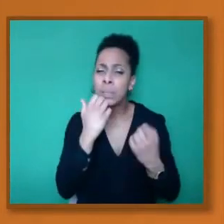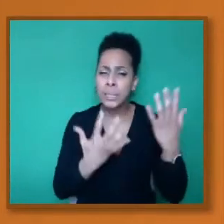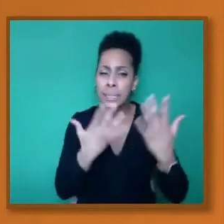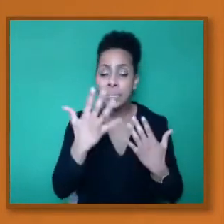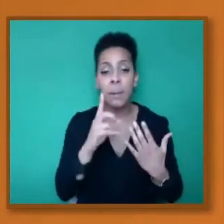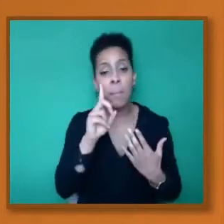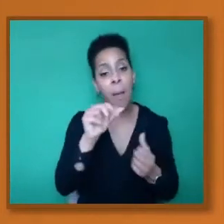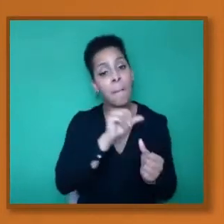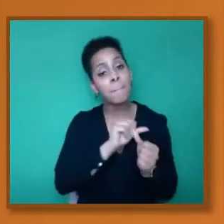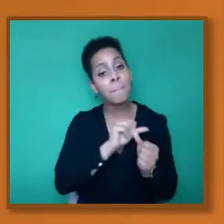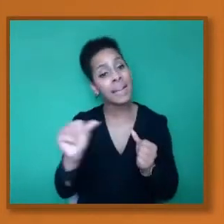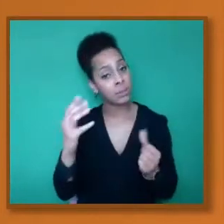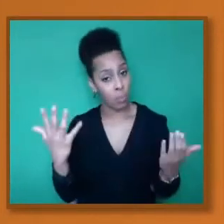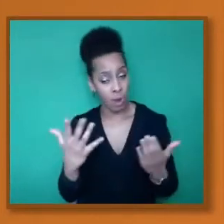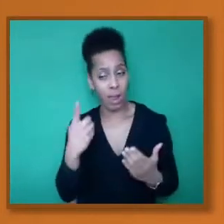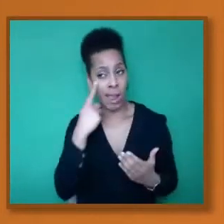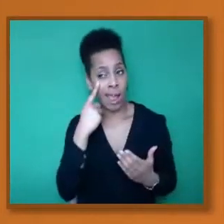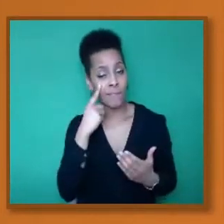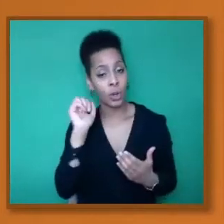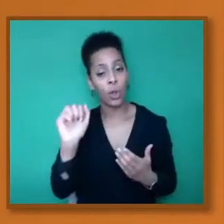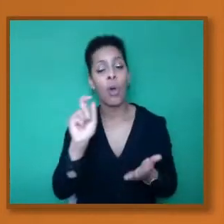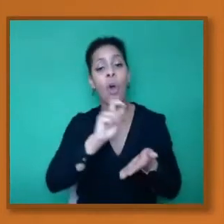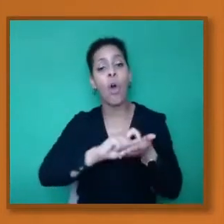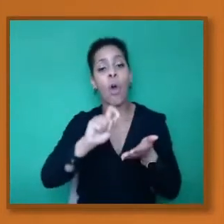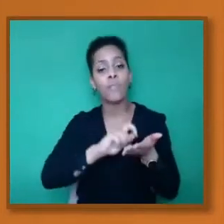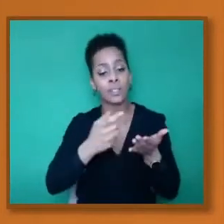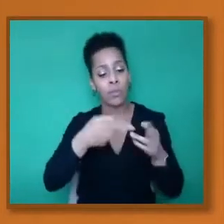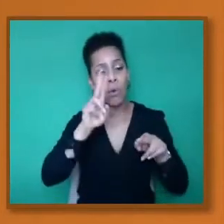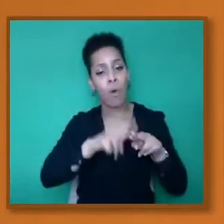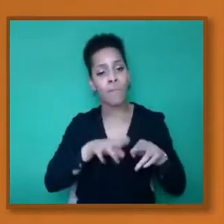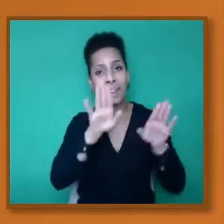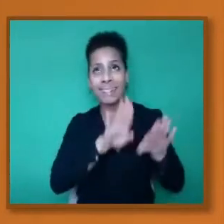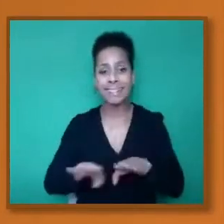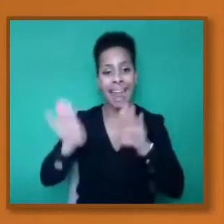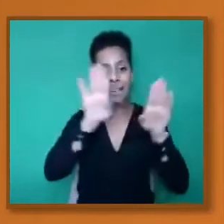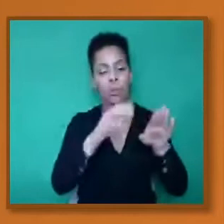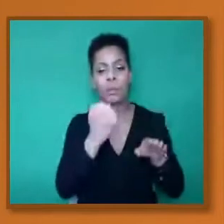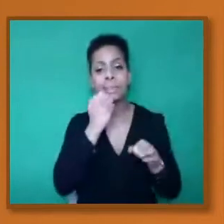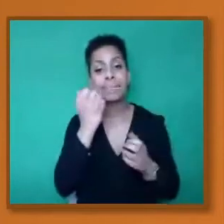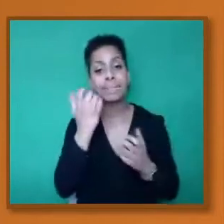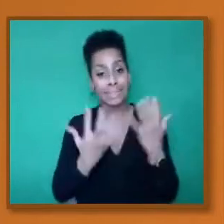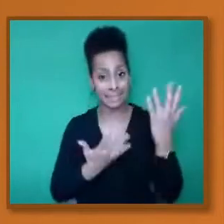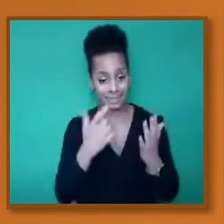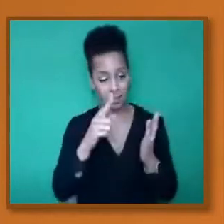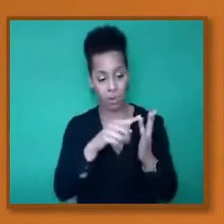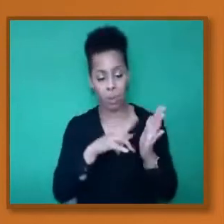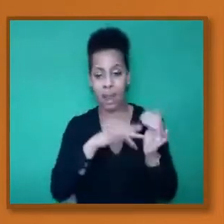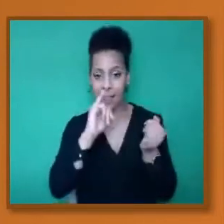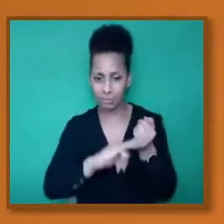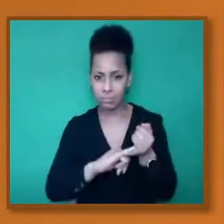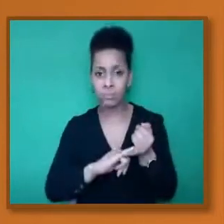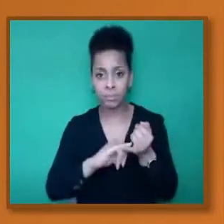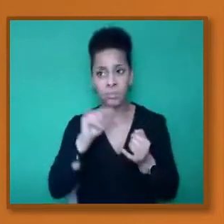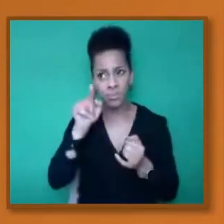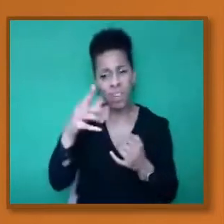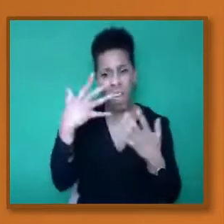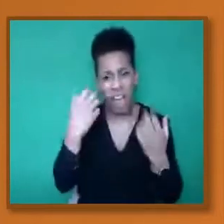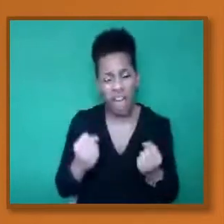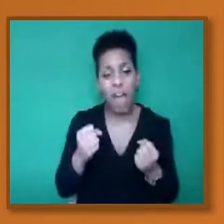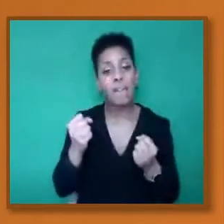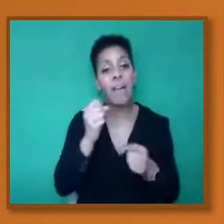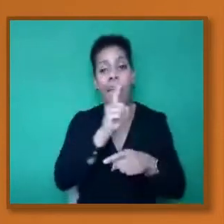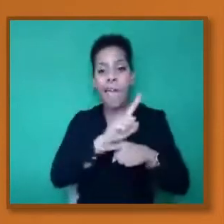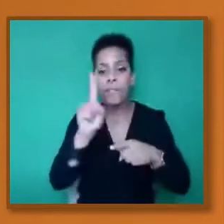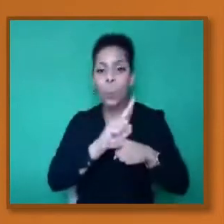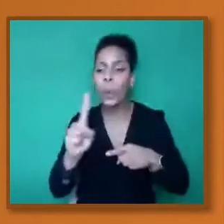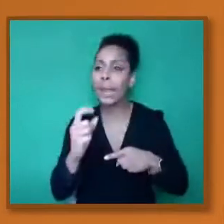it will give you a weekly breakdown of the current position. So if we look at, for